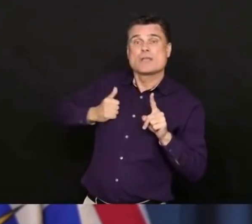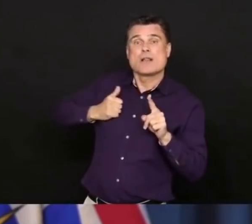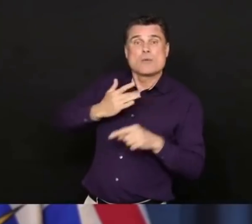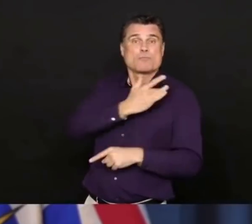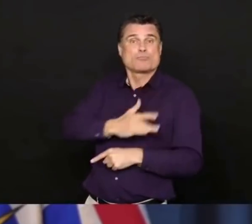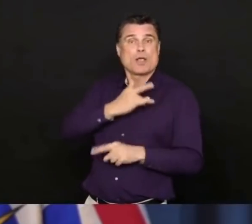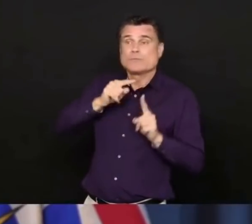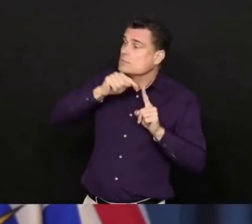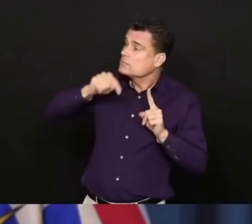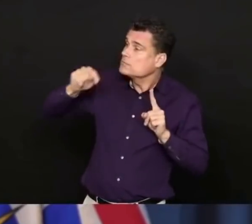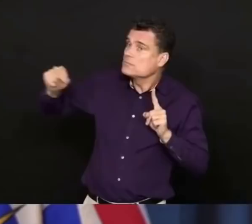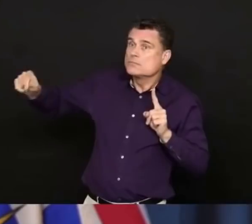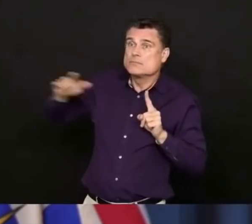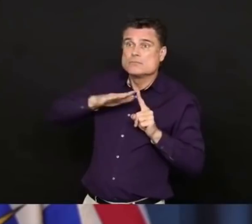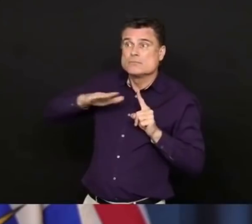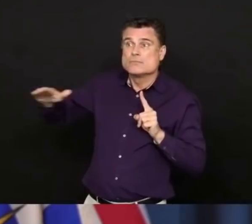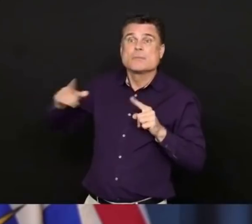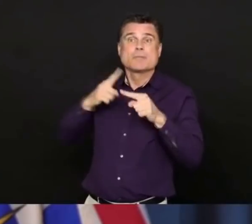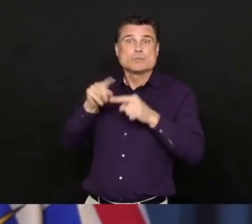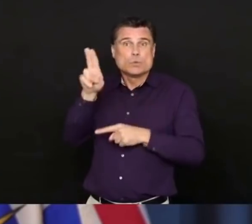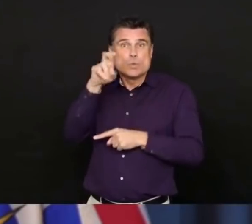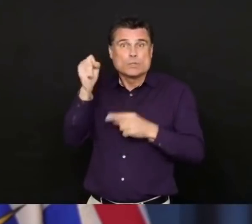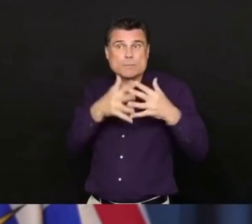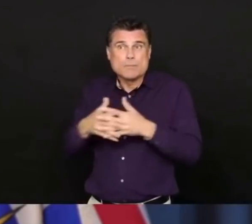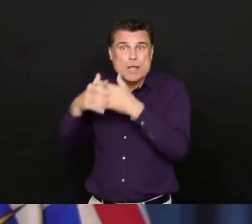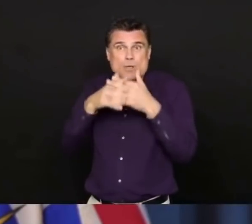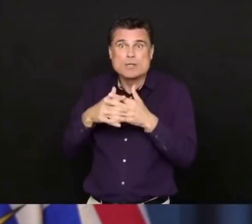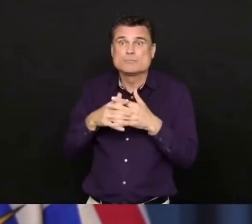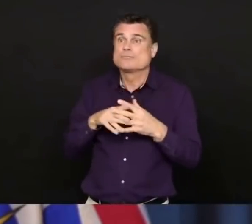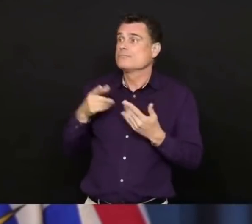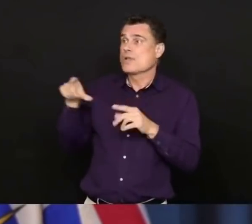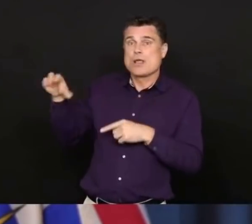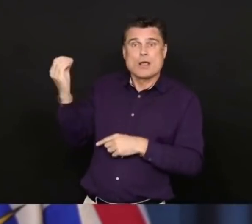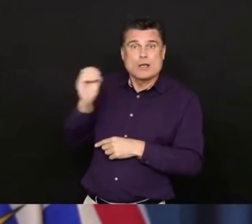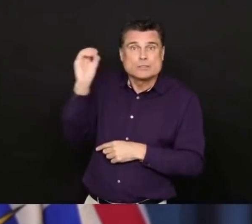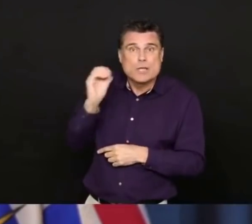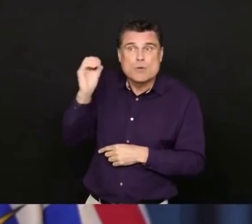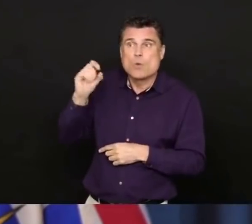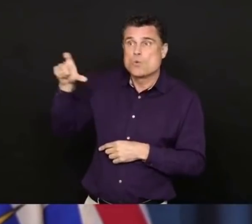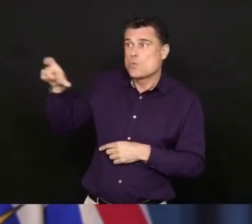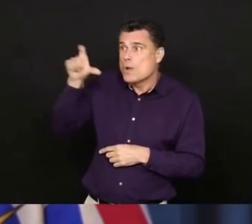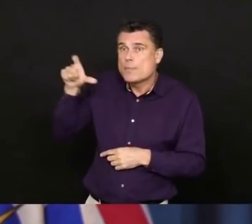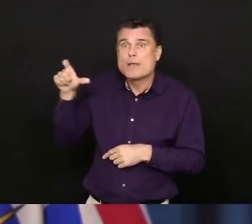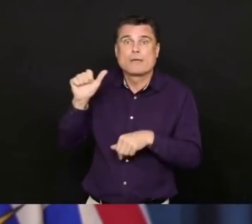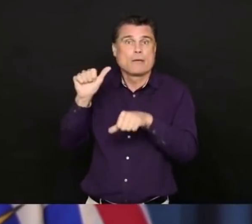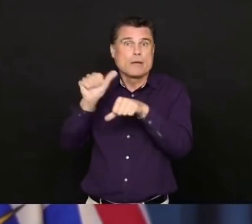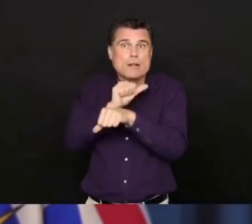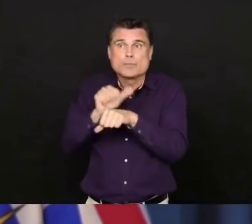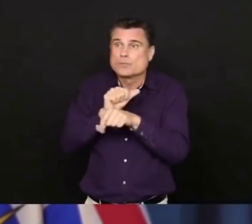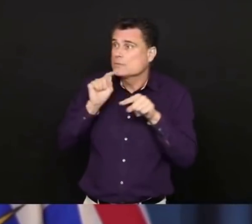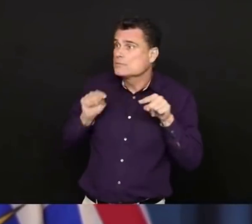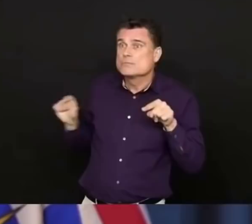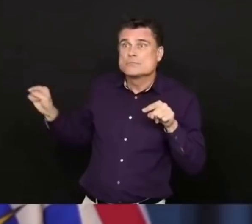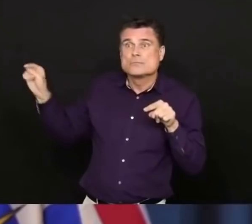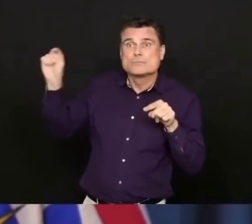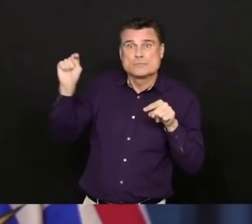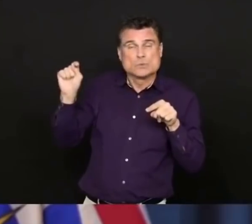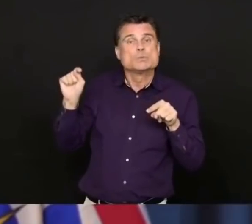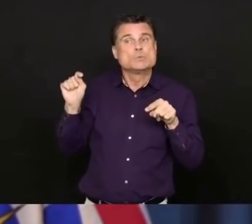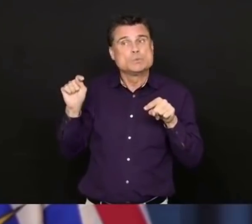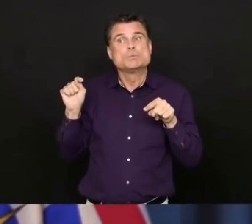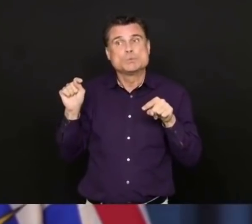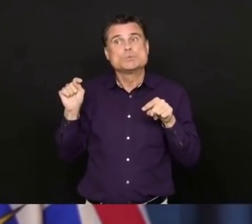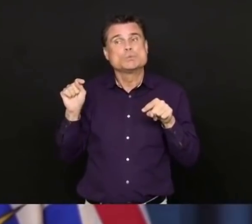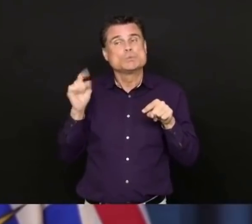with our colleagues across the United States, we see what's happening in Ontario and Quebec and our neighbours in